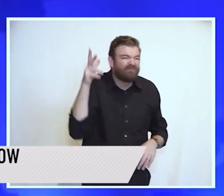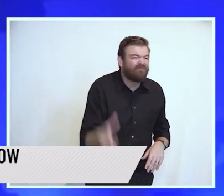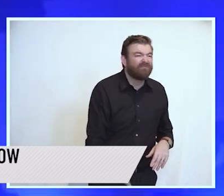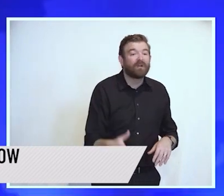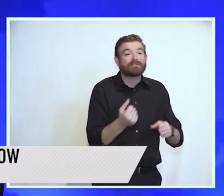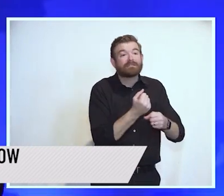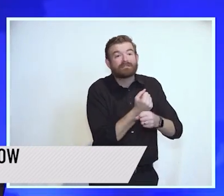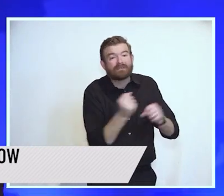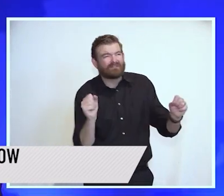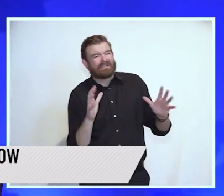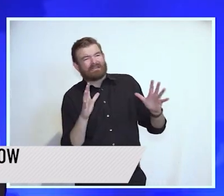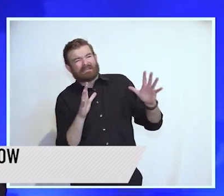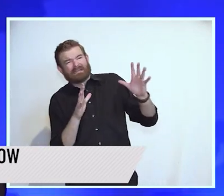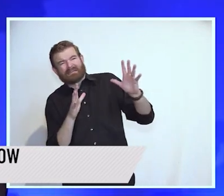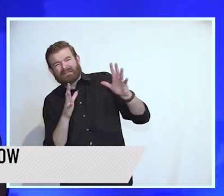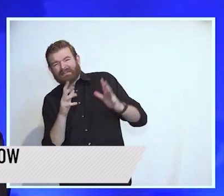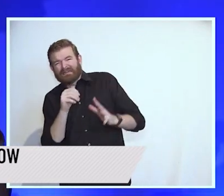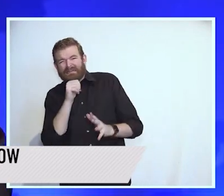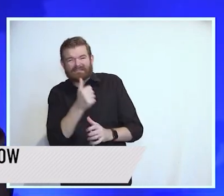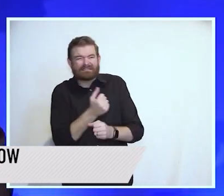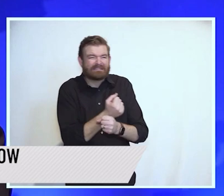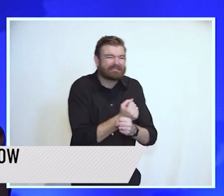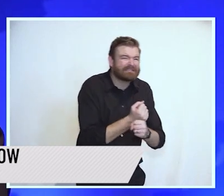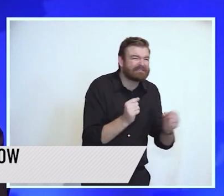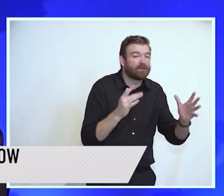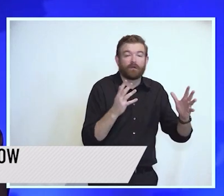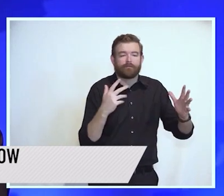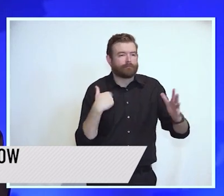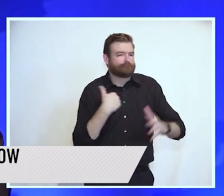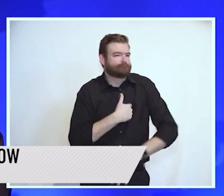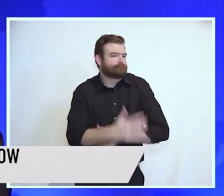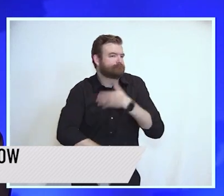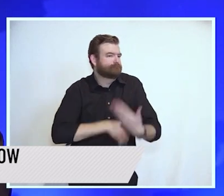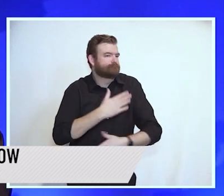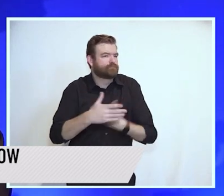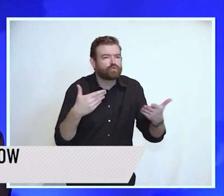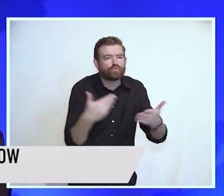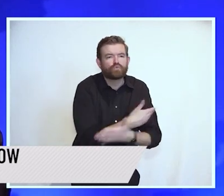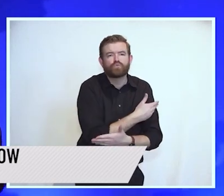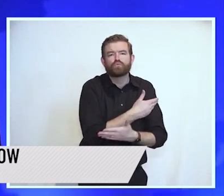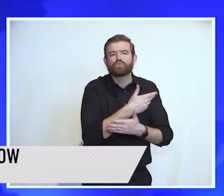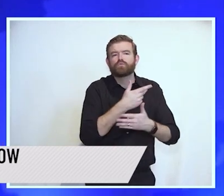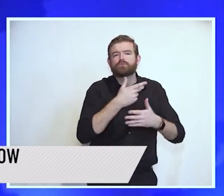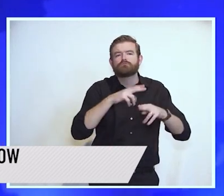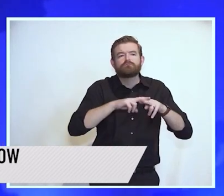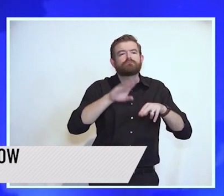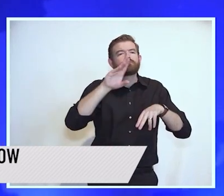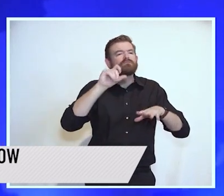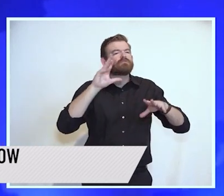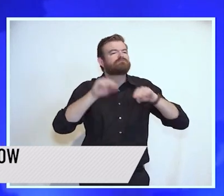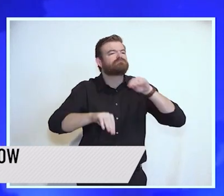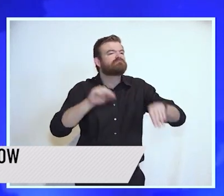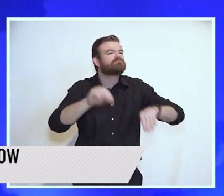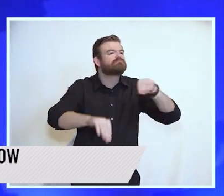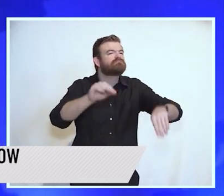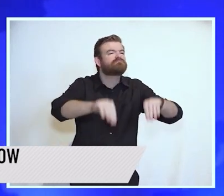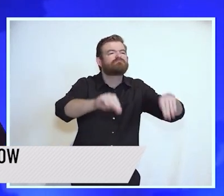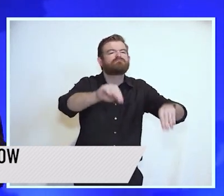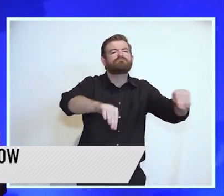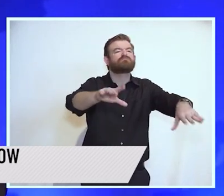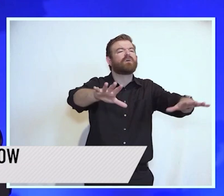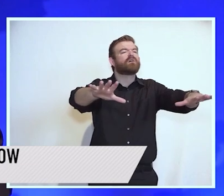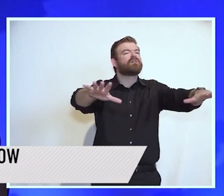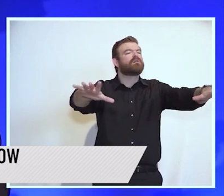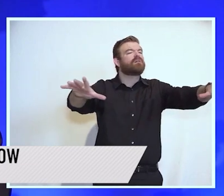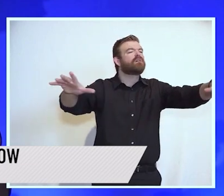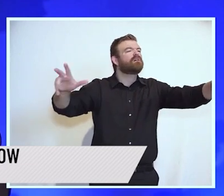New locomotives and passenger cars and newer and cleaner running buses are not only finally on order but being delivered and put